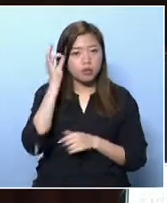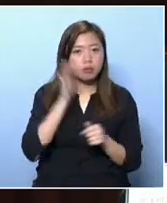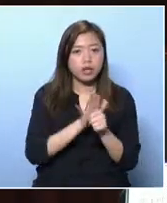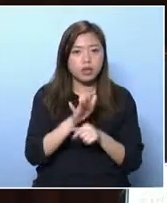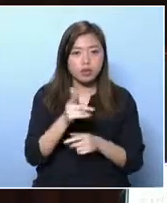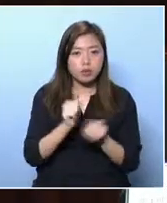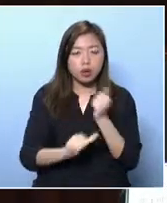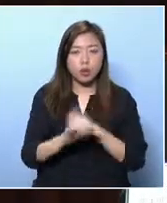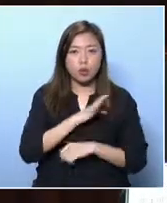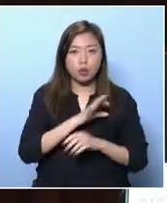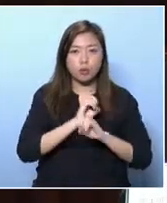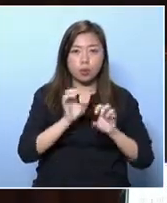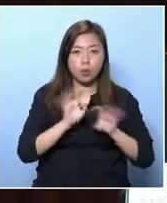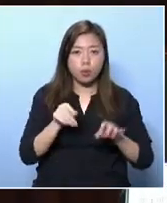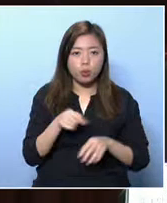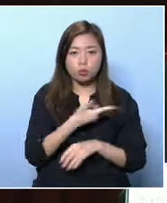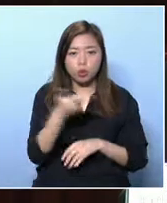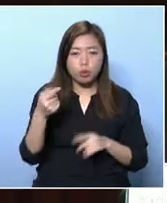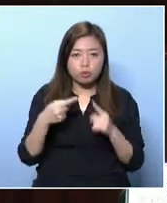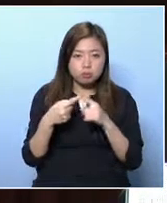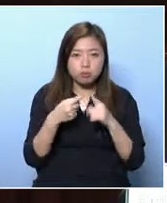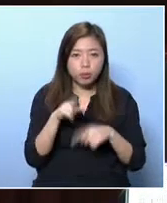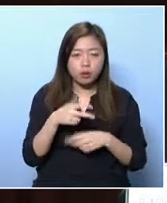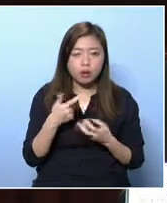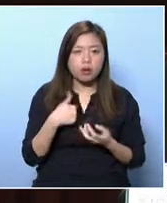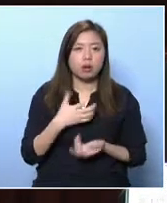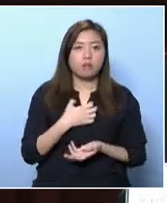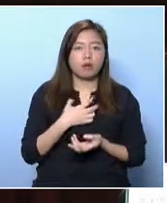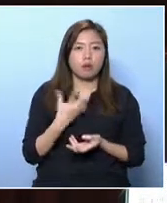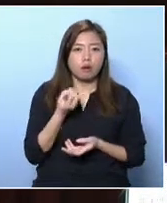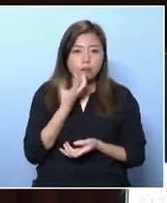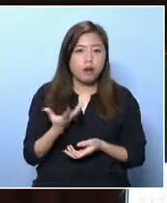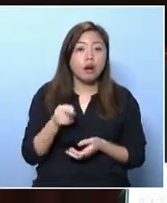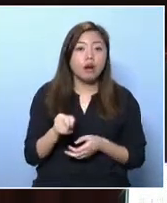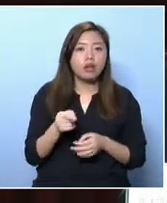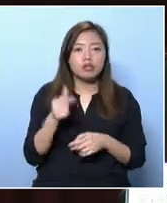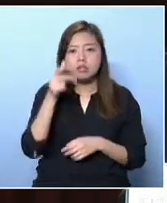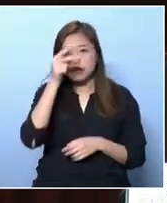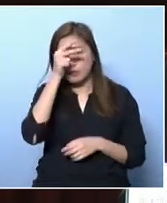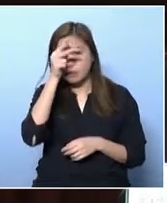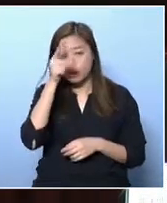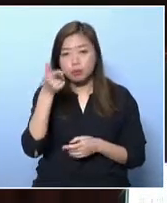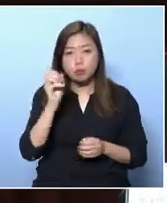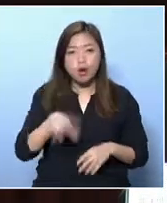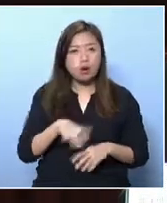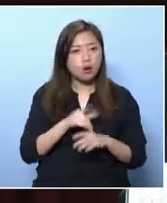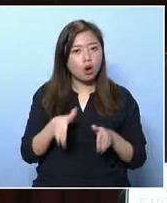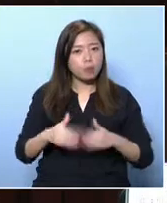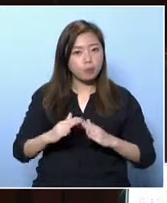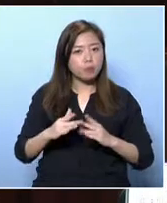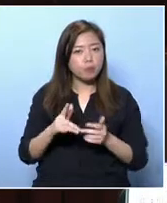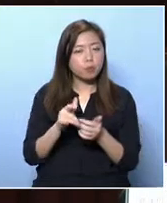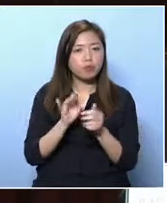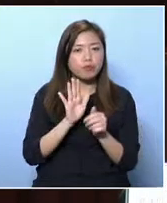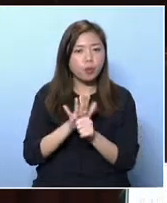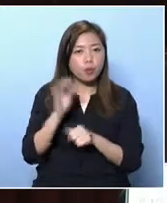The Poverty Commission published a report in 2017. Many people were surprised to find that